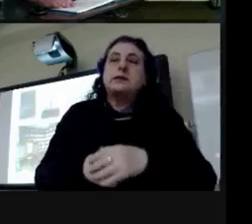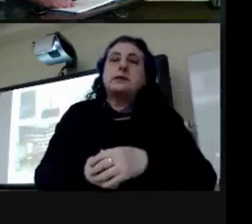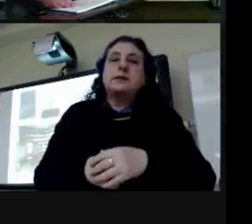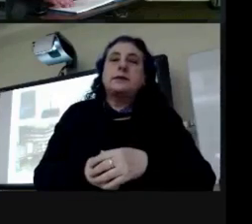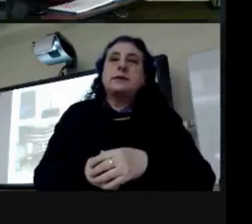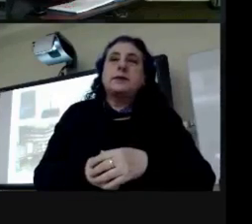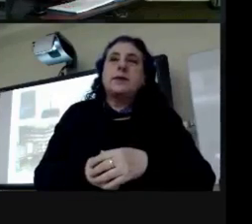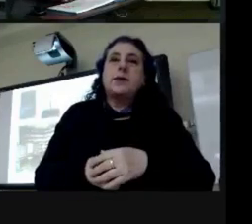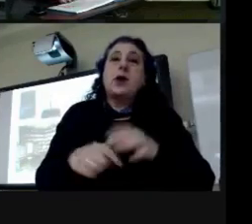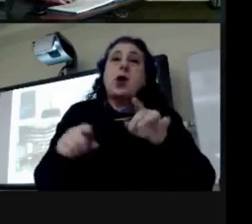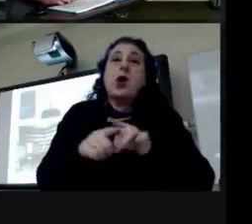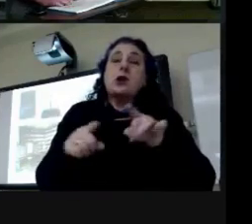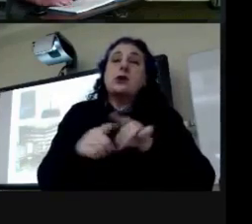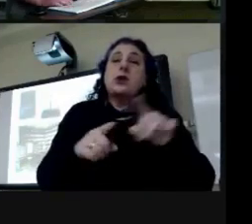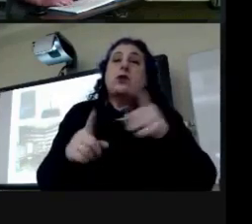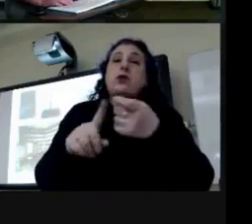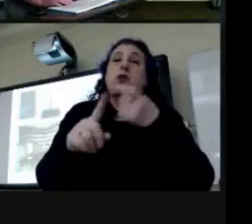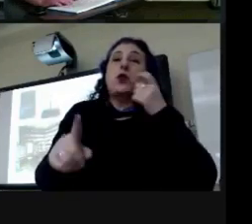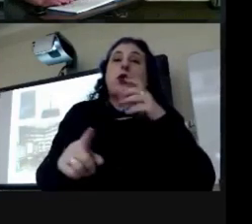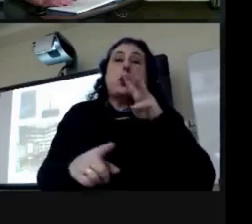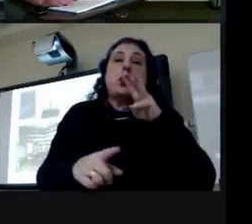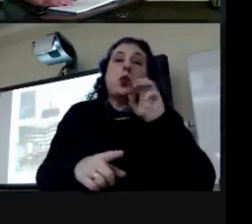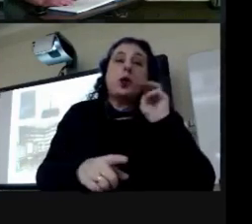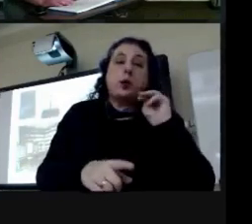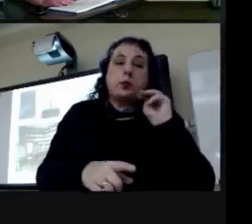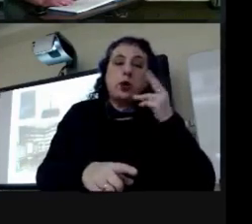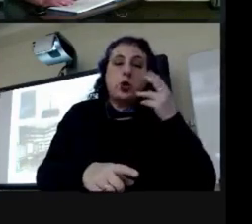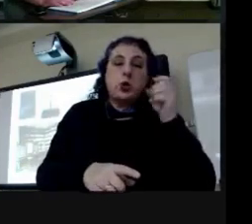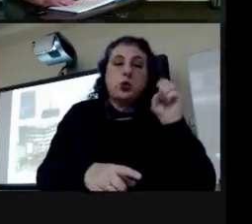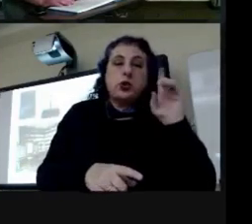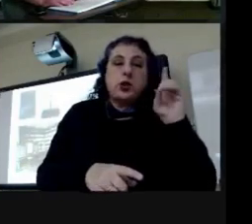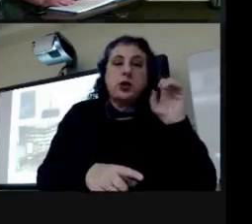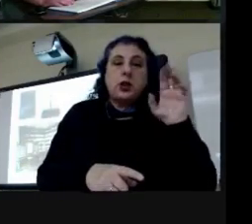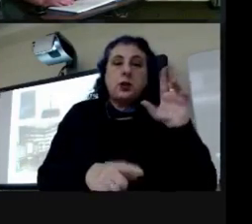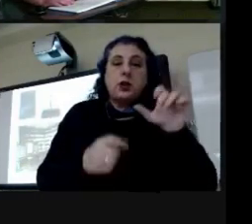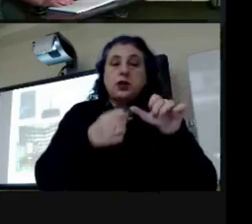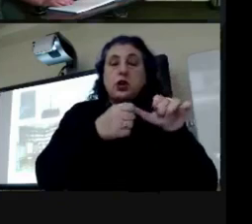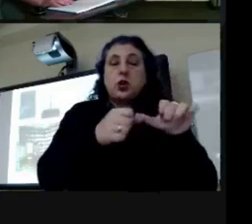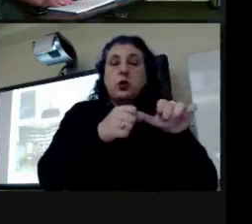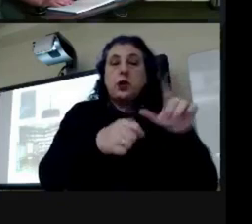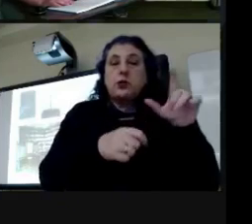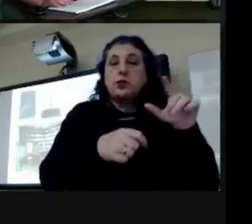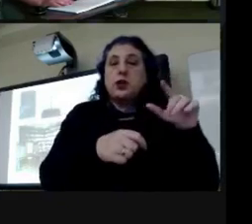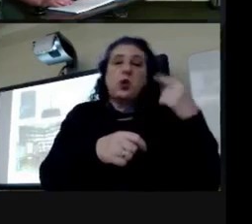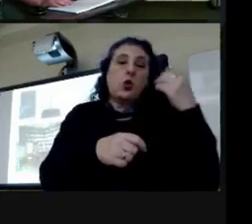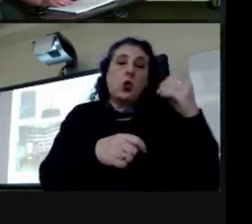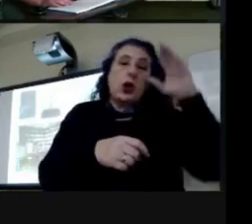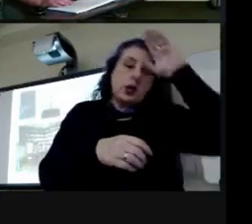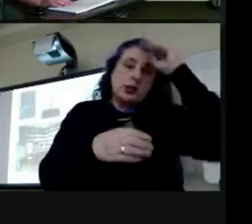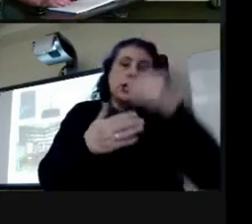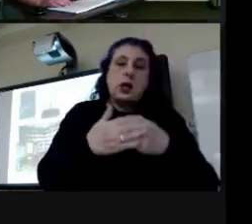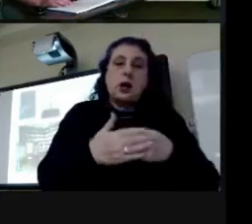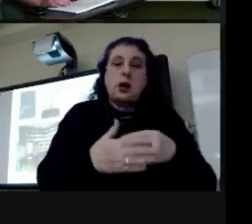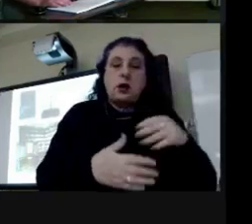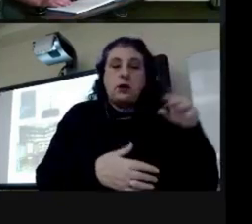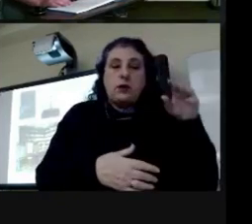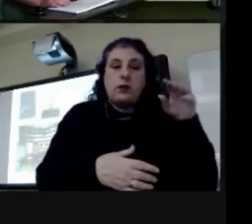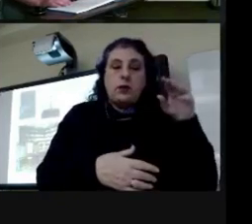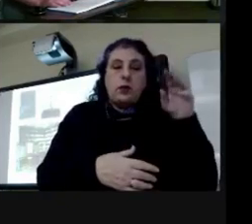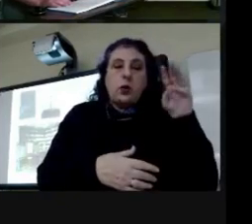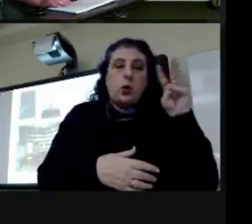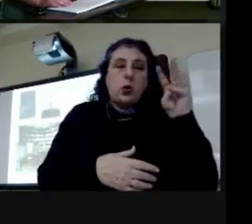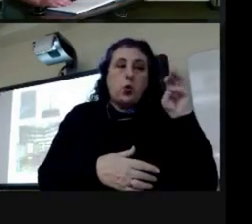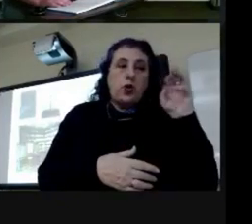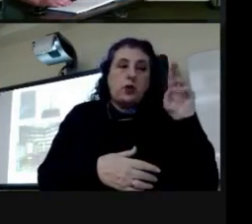um it was from william hughes dillard who donated it he's the great grandson of william hughes dillard and